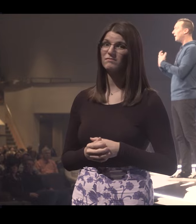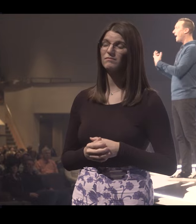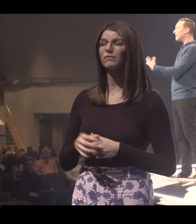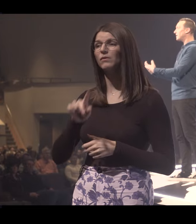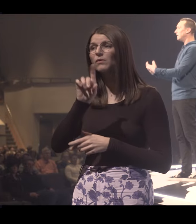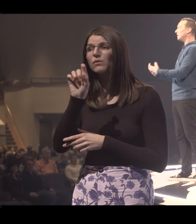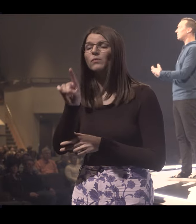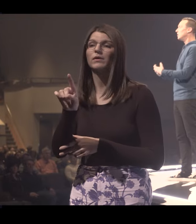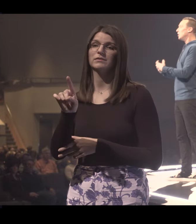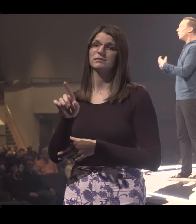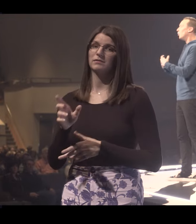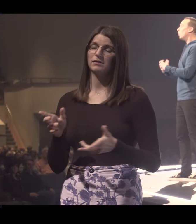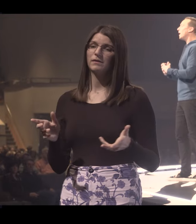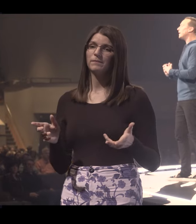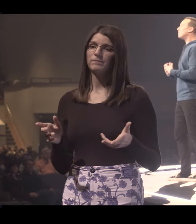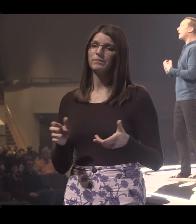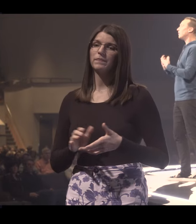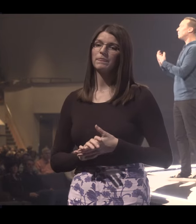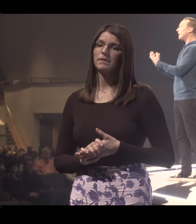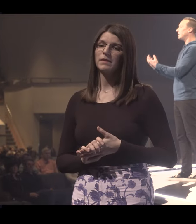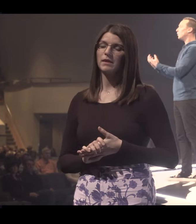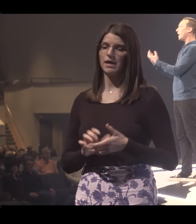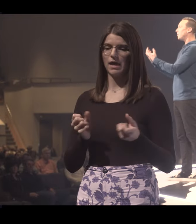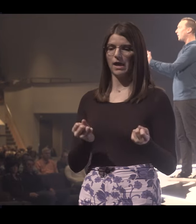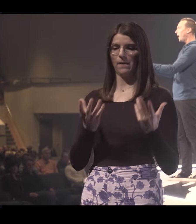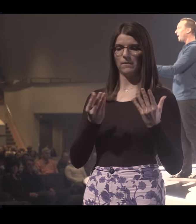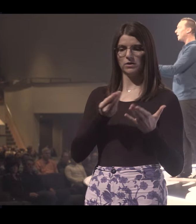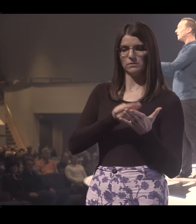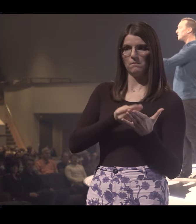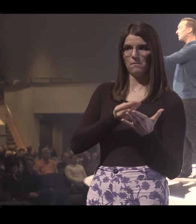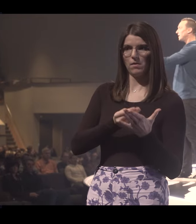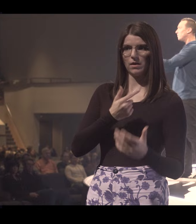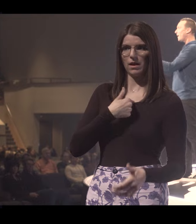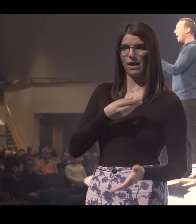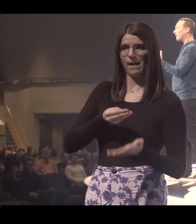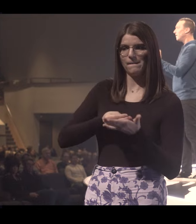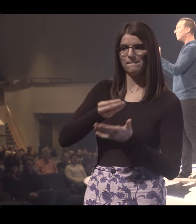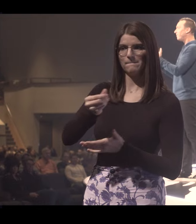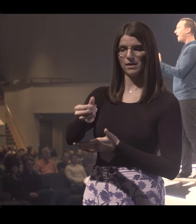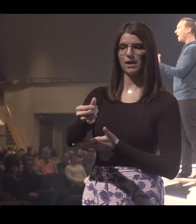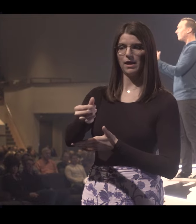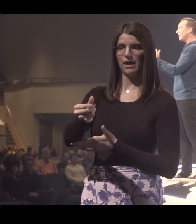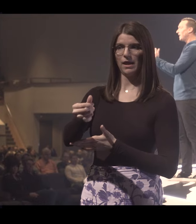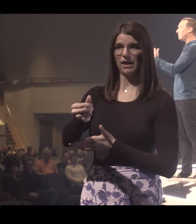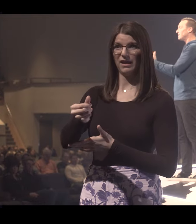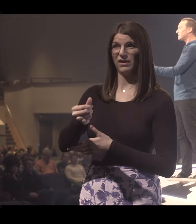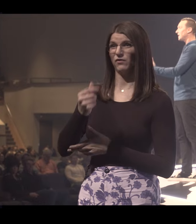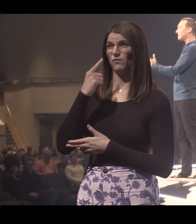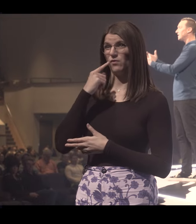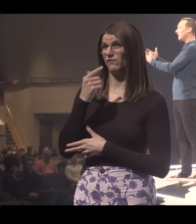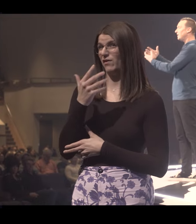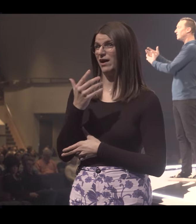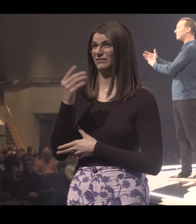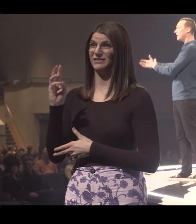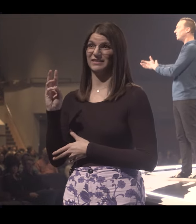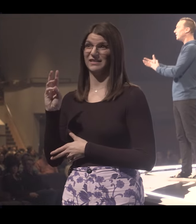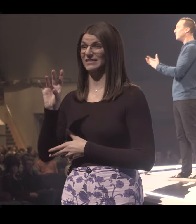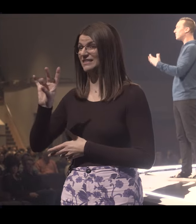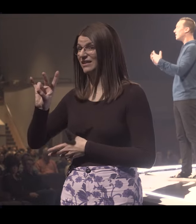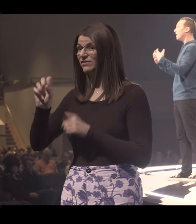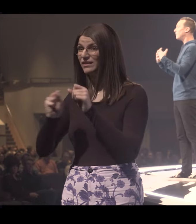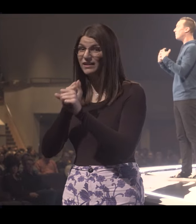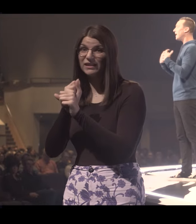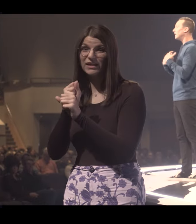And the question to begin asking is, what amount of money would I pay to get back five, even six,